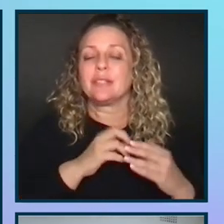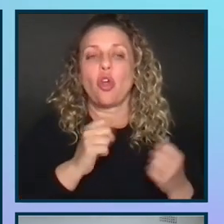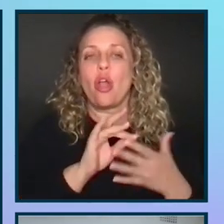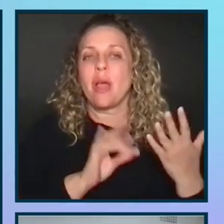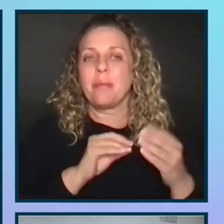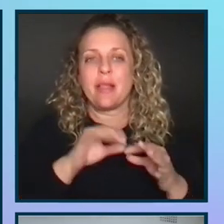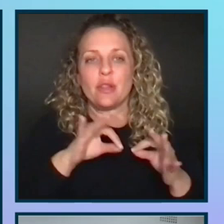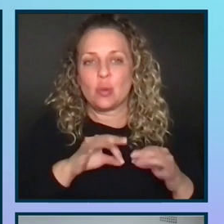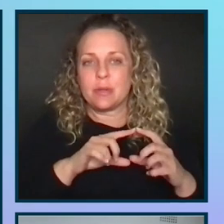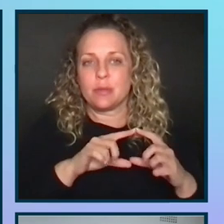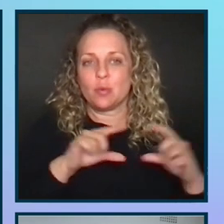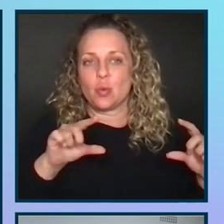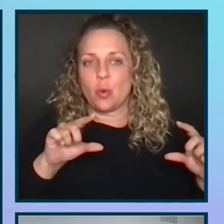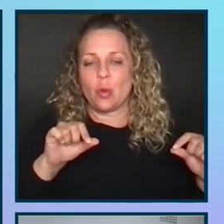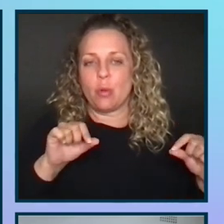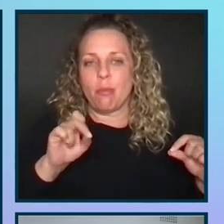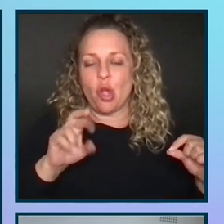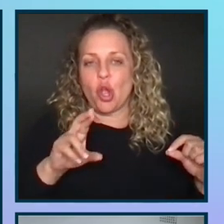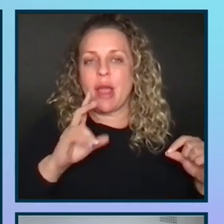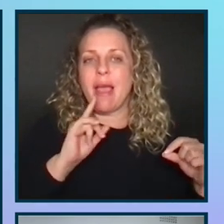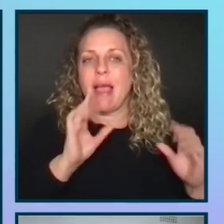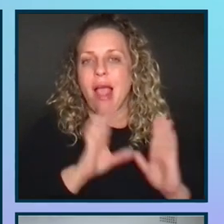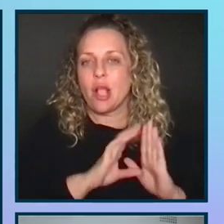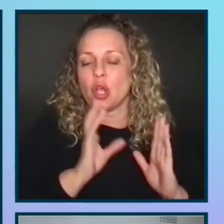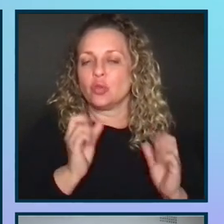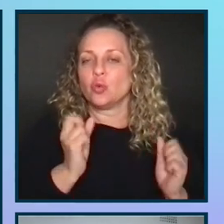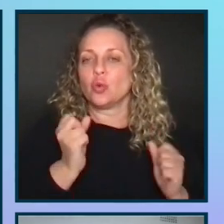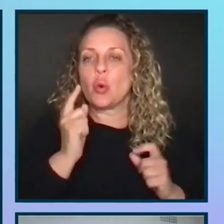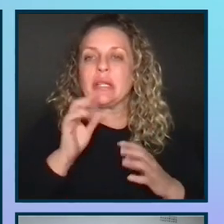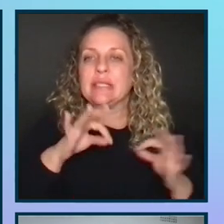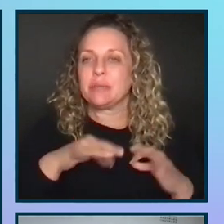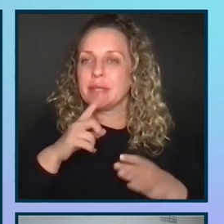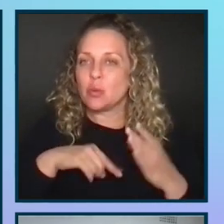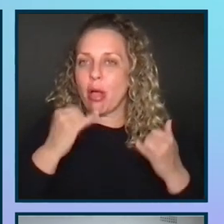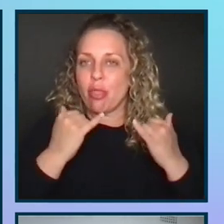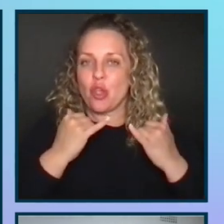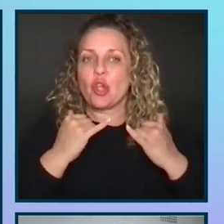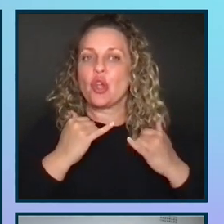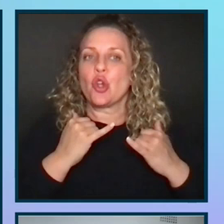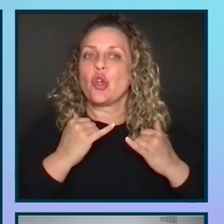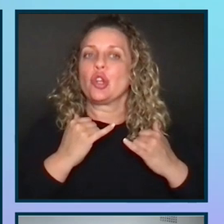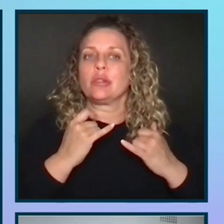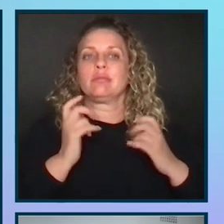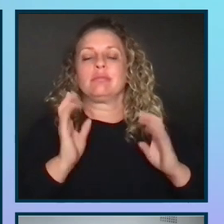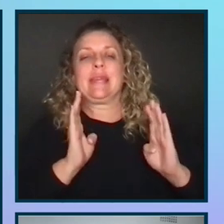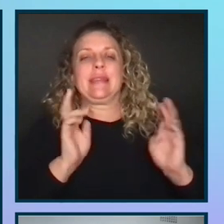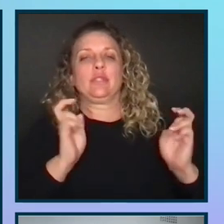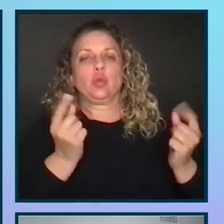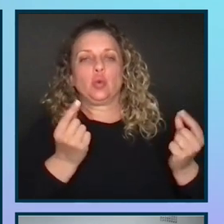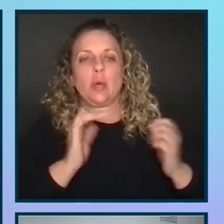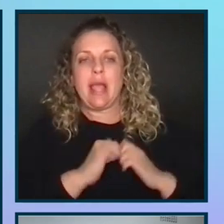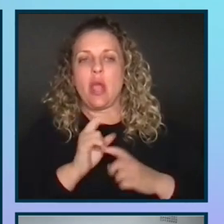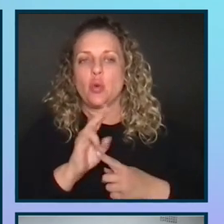the description toolbar icons. So it explains what the current UI behavior is doing and then how the UI